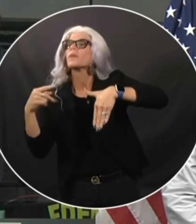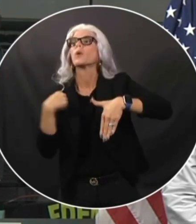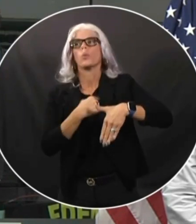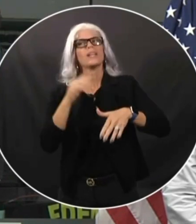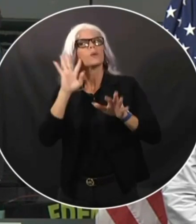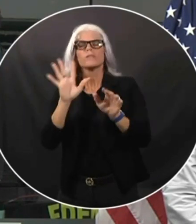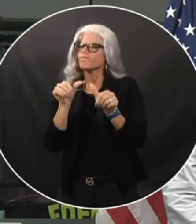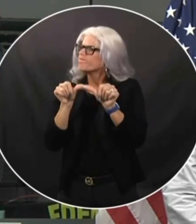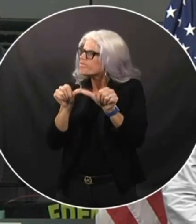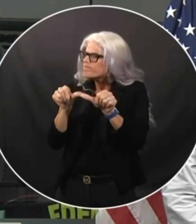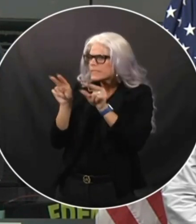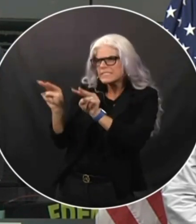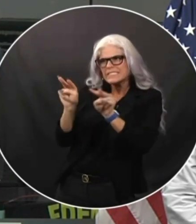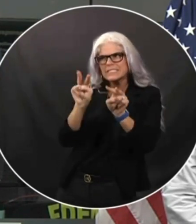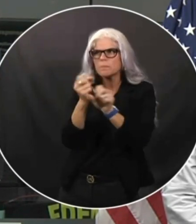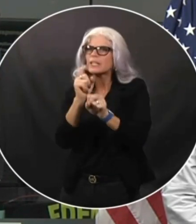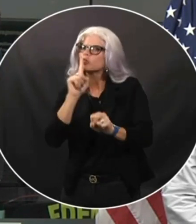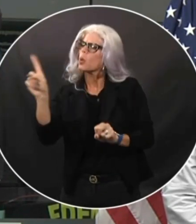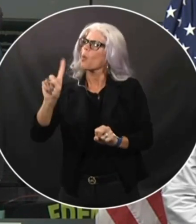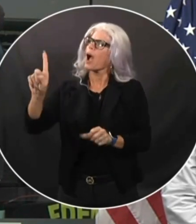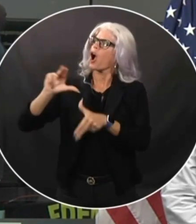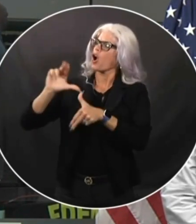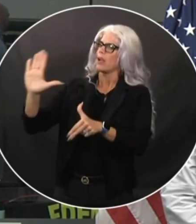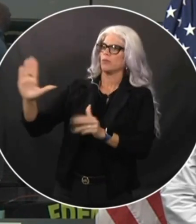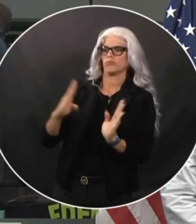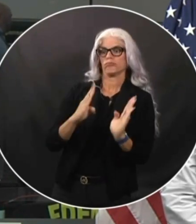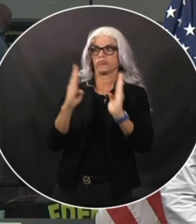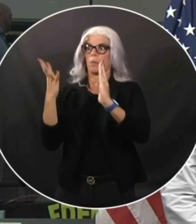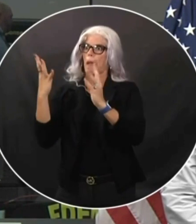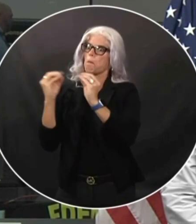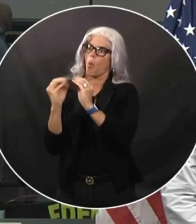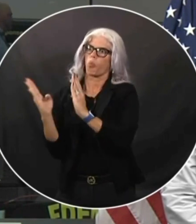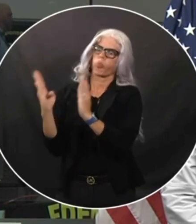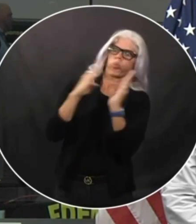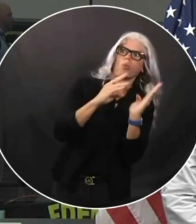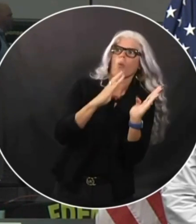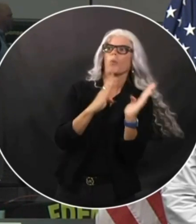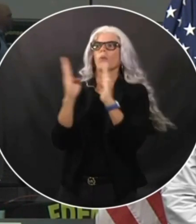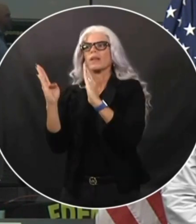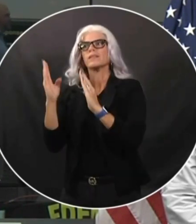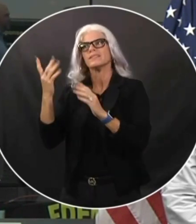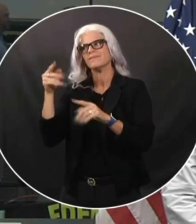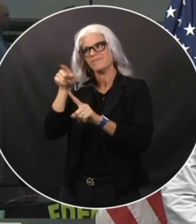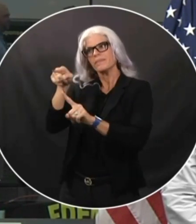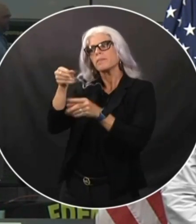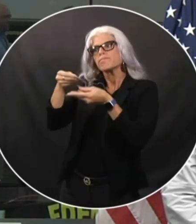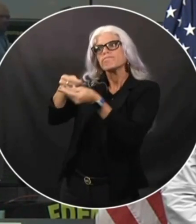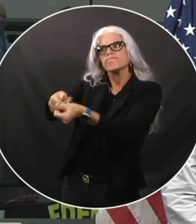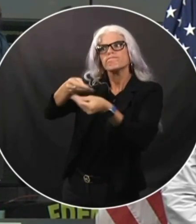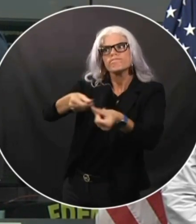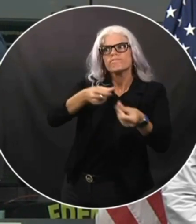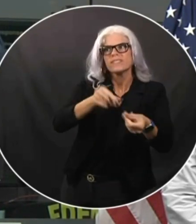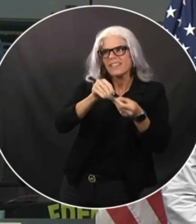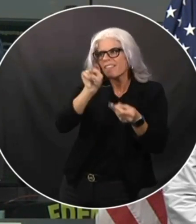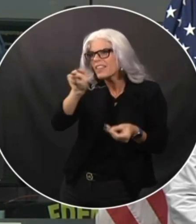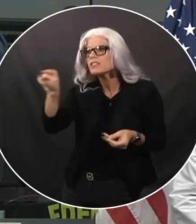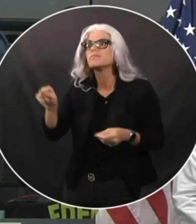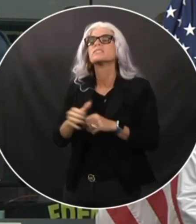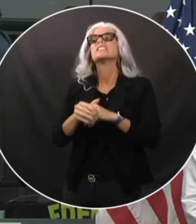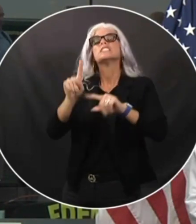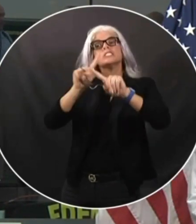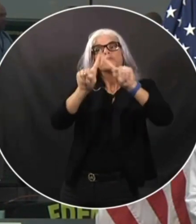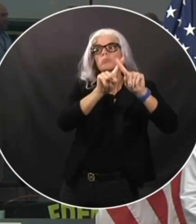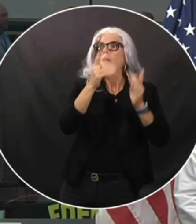Hurricane Ian, we may do more toll suspensions in other parts of the state if that is warranted. Some school districts have